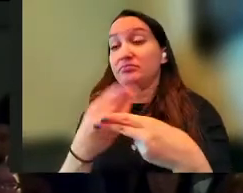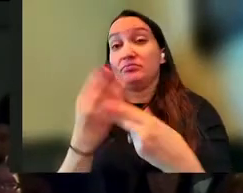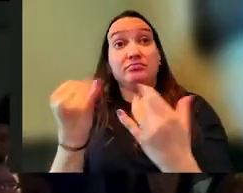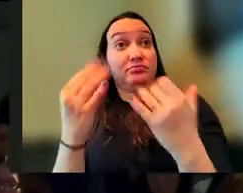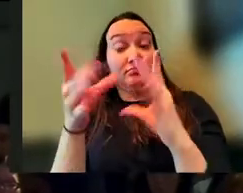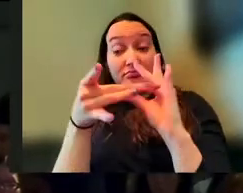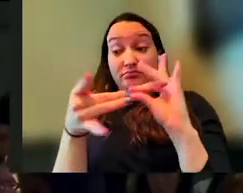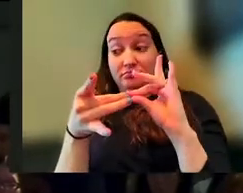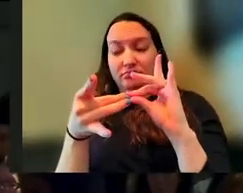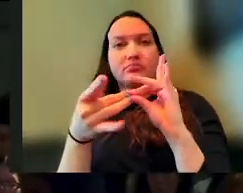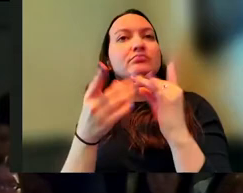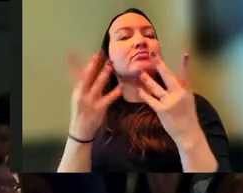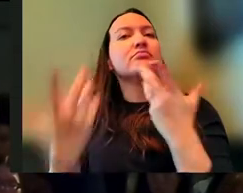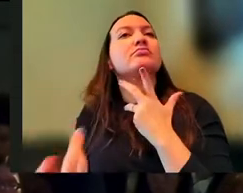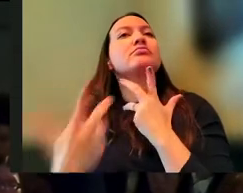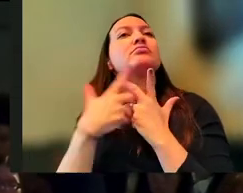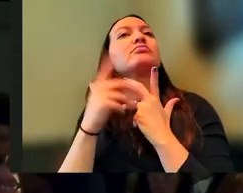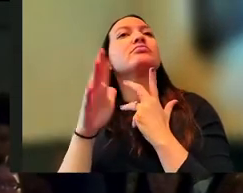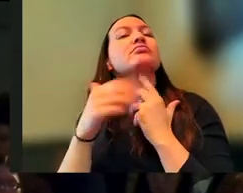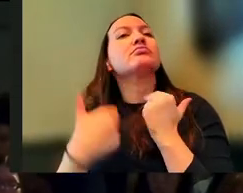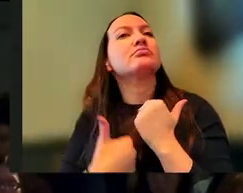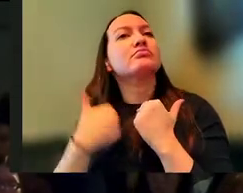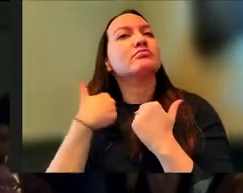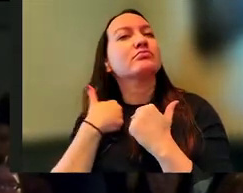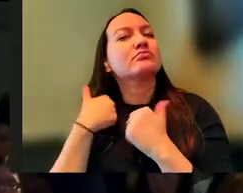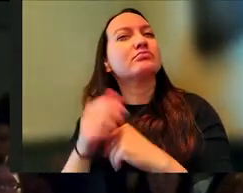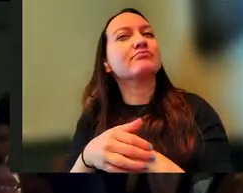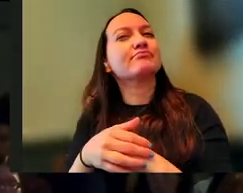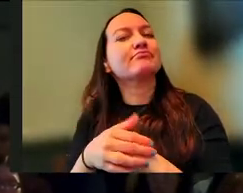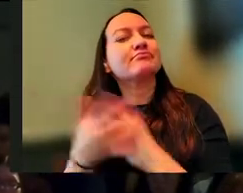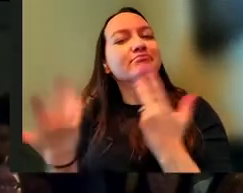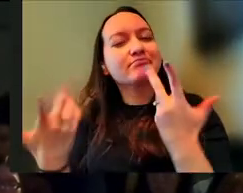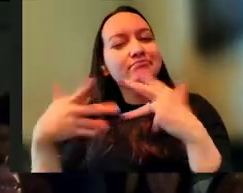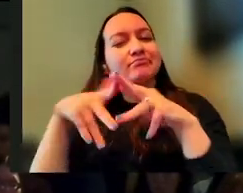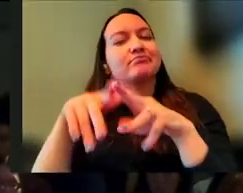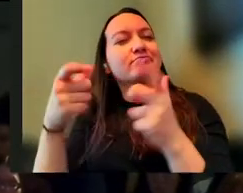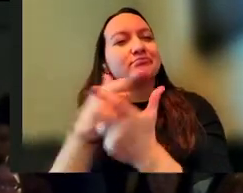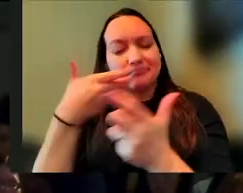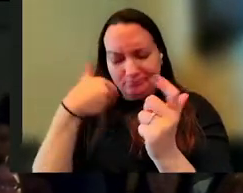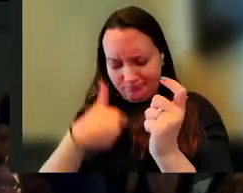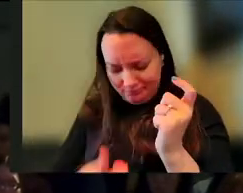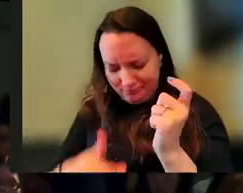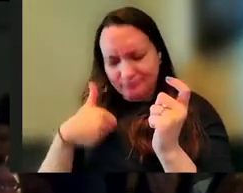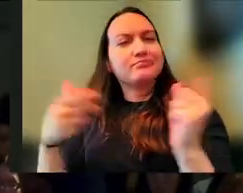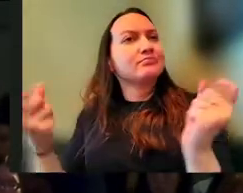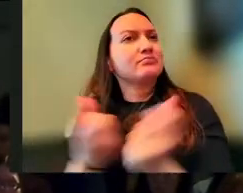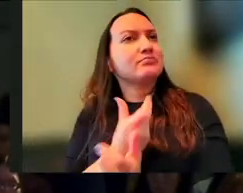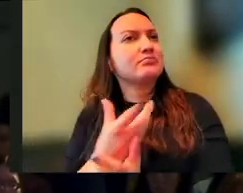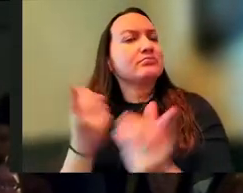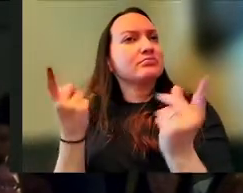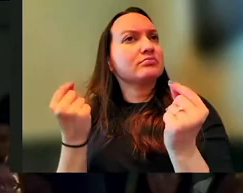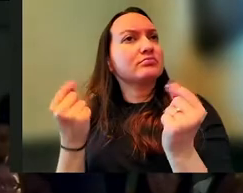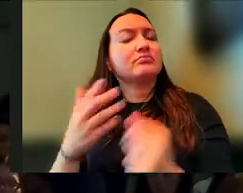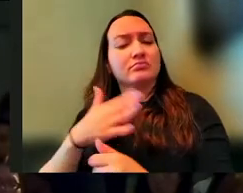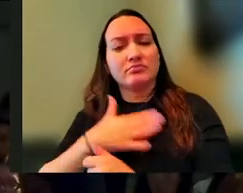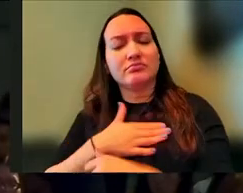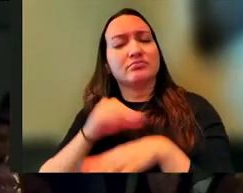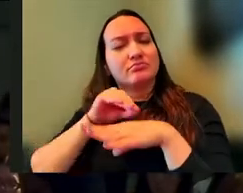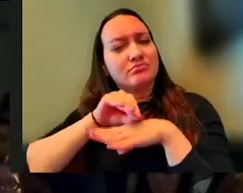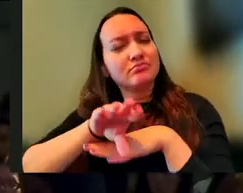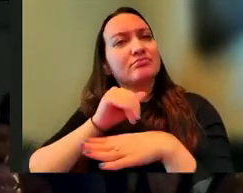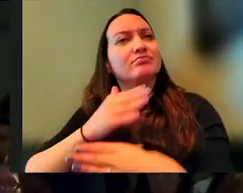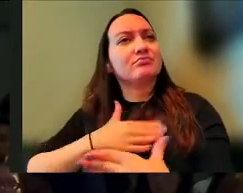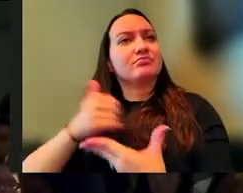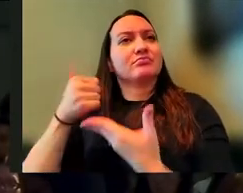let it be immersed in your life. Let it be encompassed in all that you are and all that you do. Let my counsel, my help